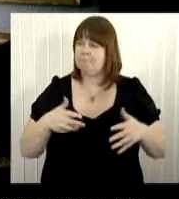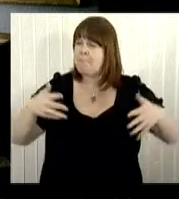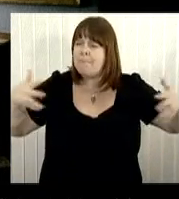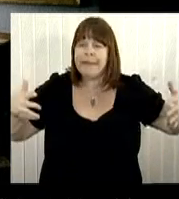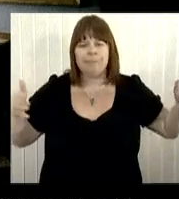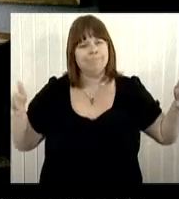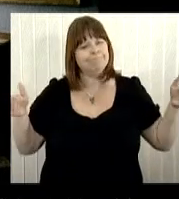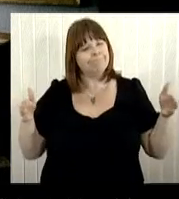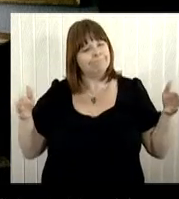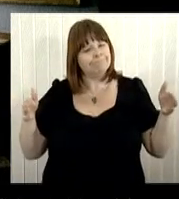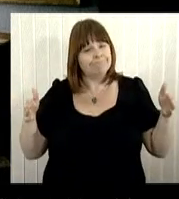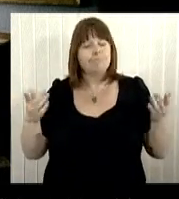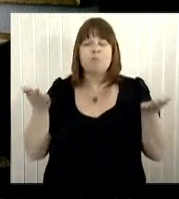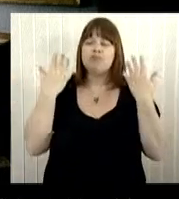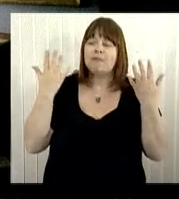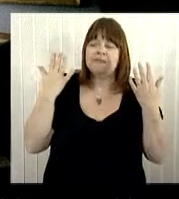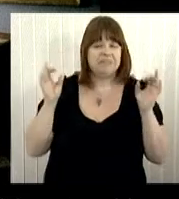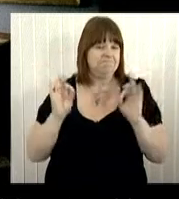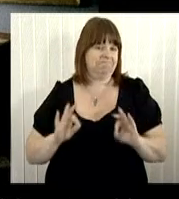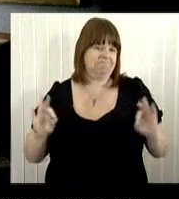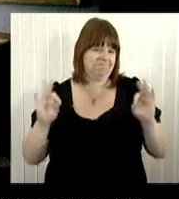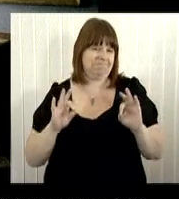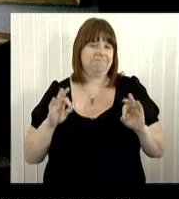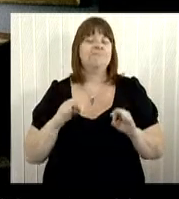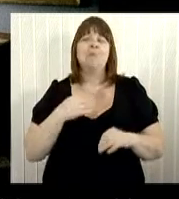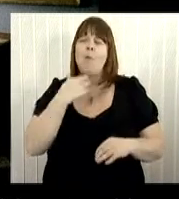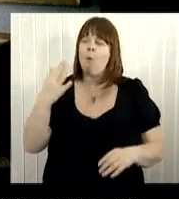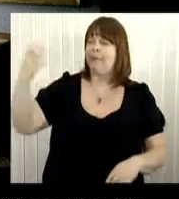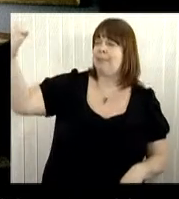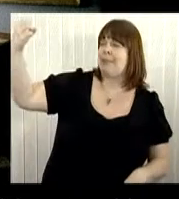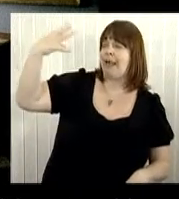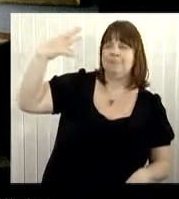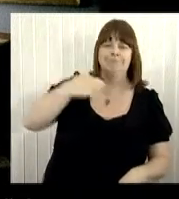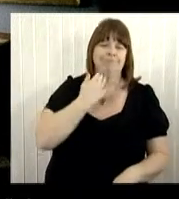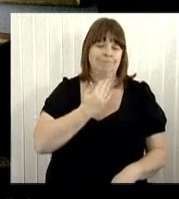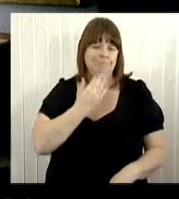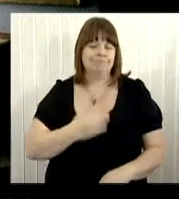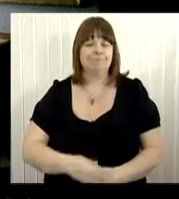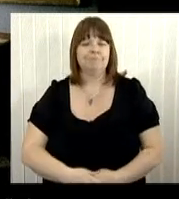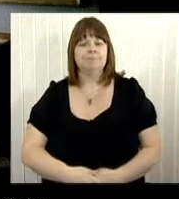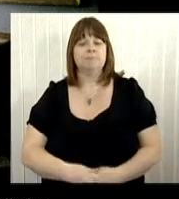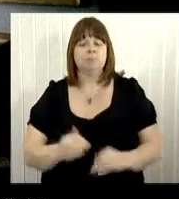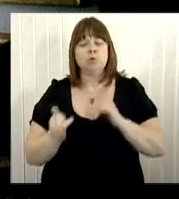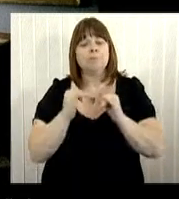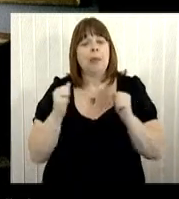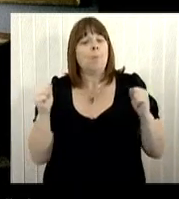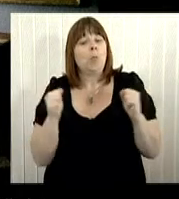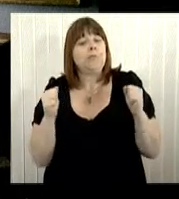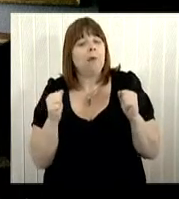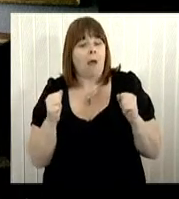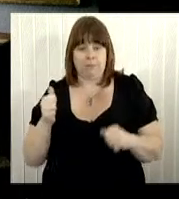like about it best is that it is not too big and not too drafty. And it is always full of light.